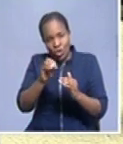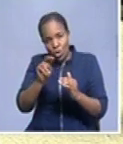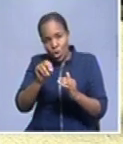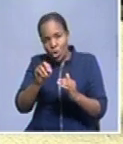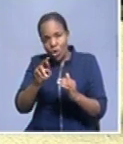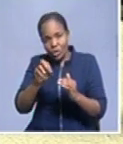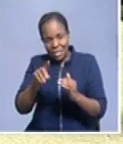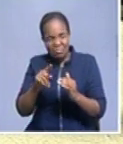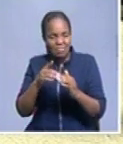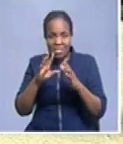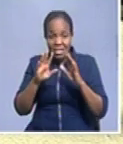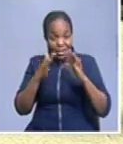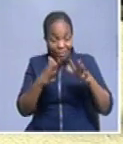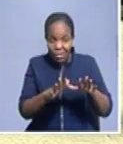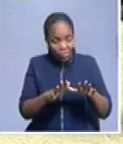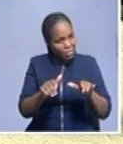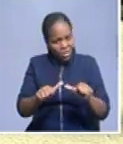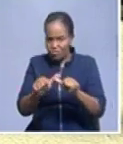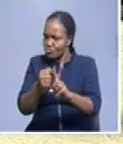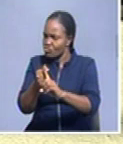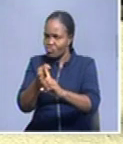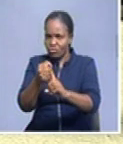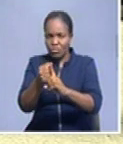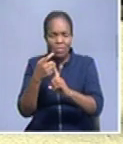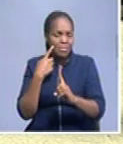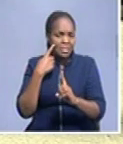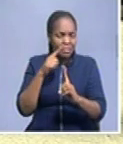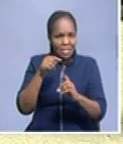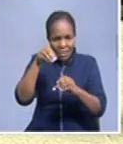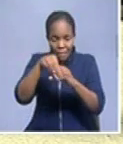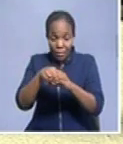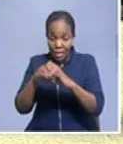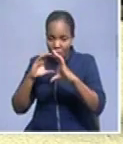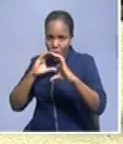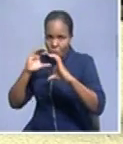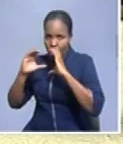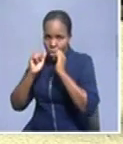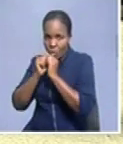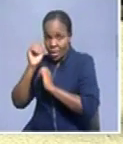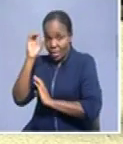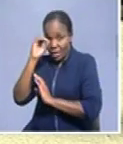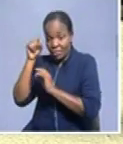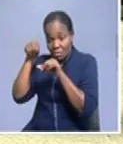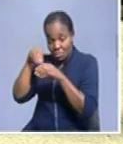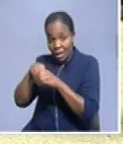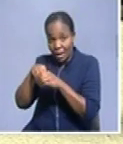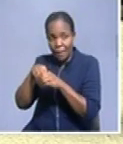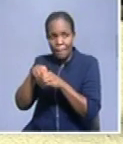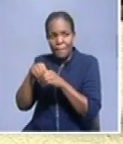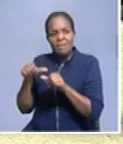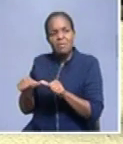okay, let me not rest. Since I found myself in the field of communication media, I continued with